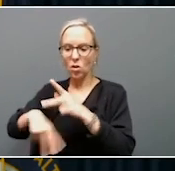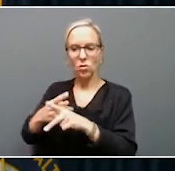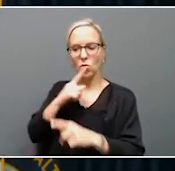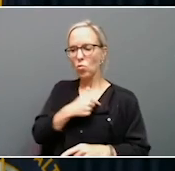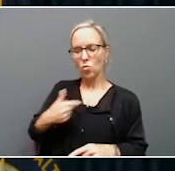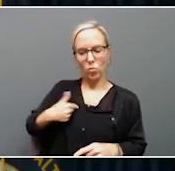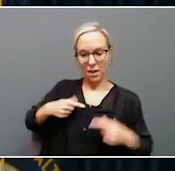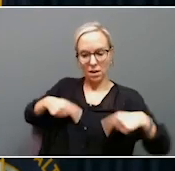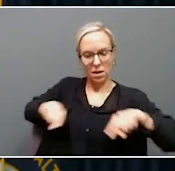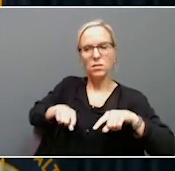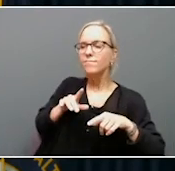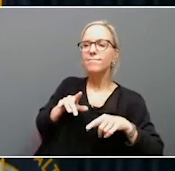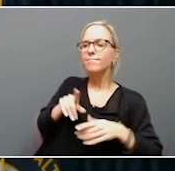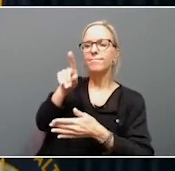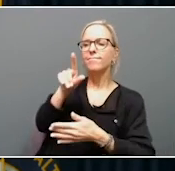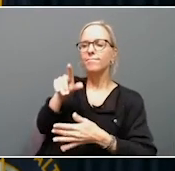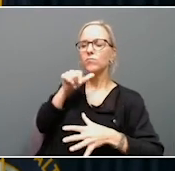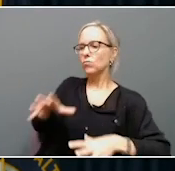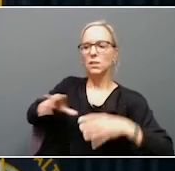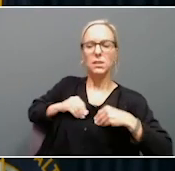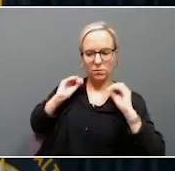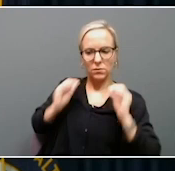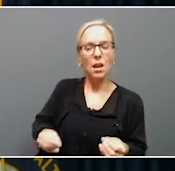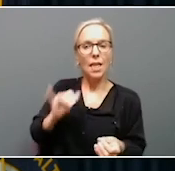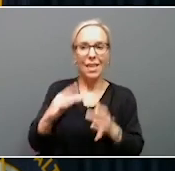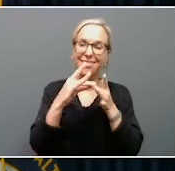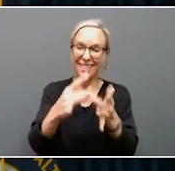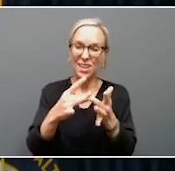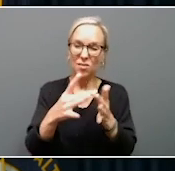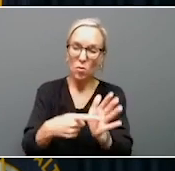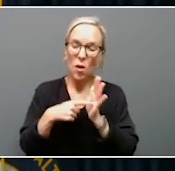That's the very least we should do. That's what leadership requires.